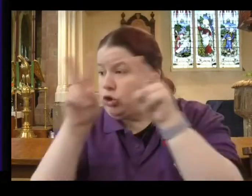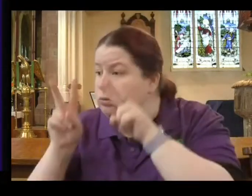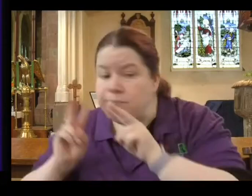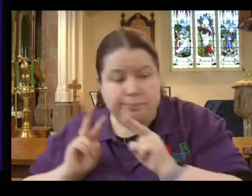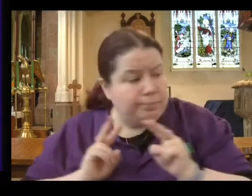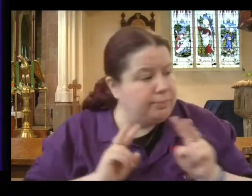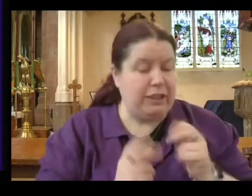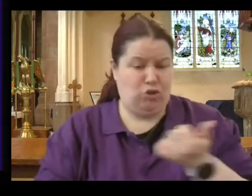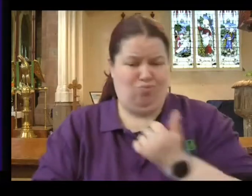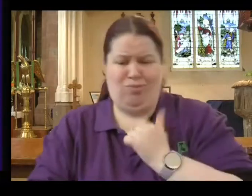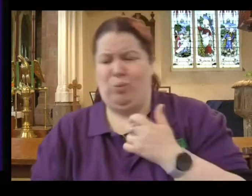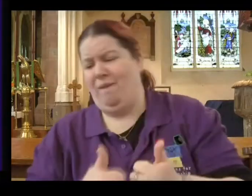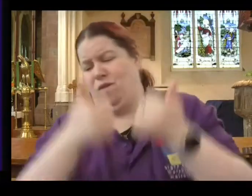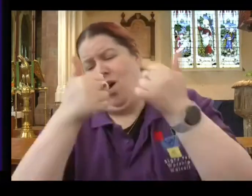walls.